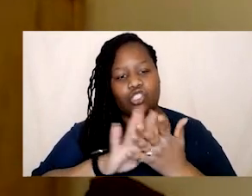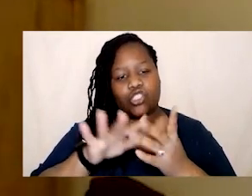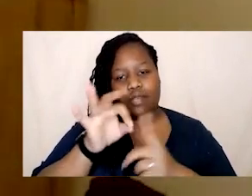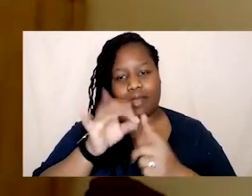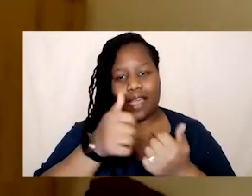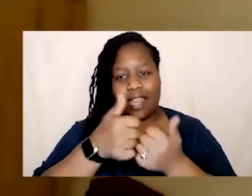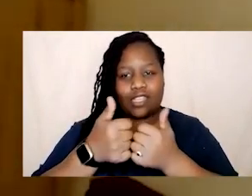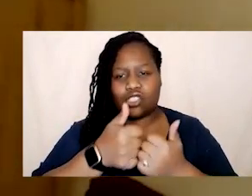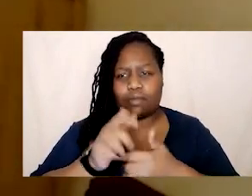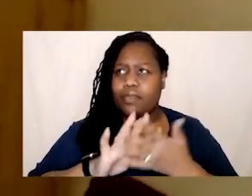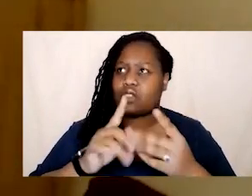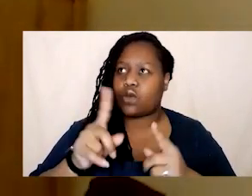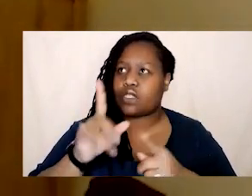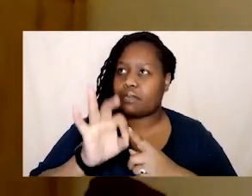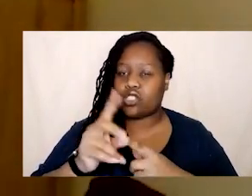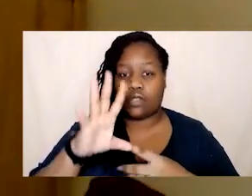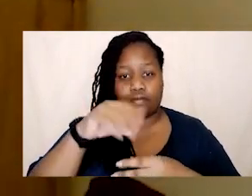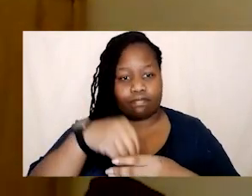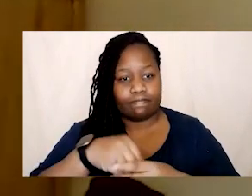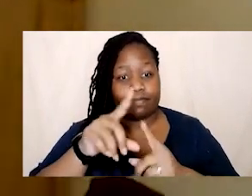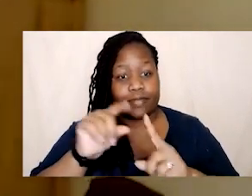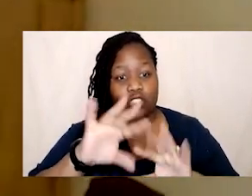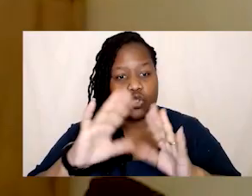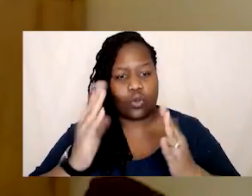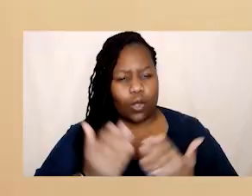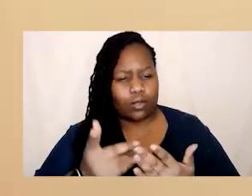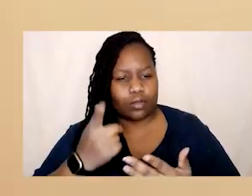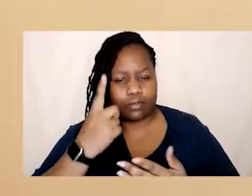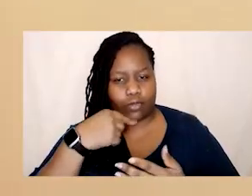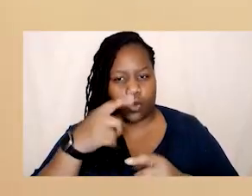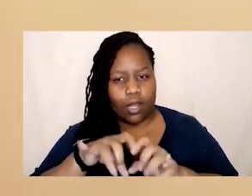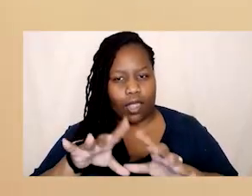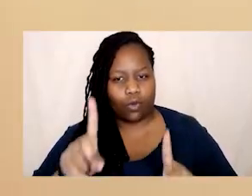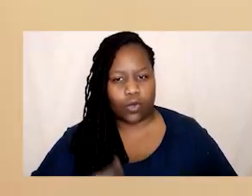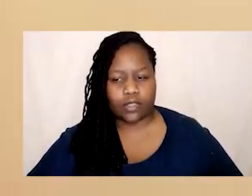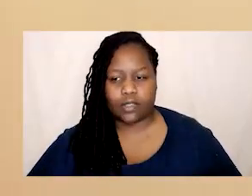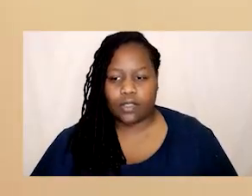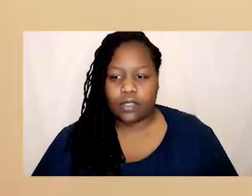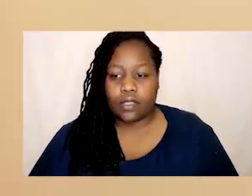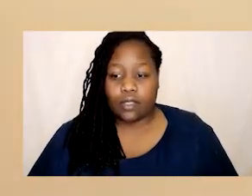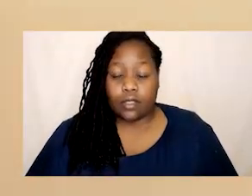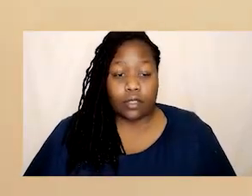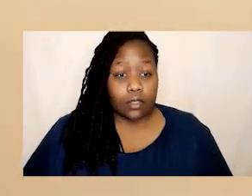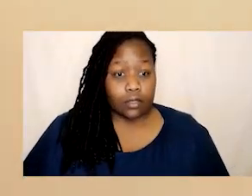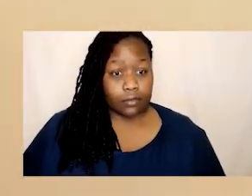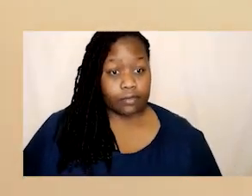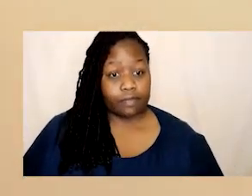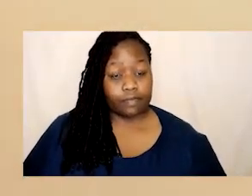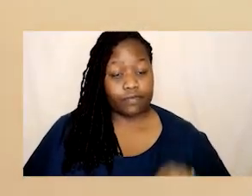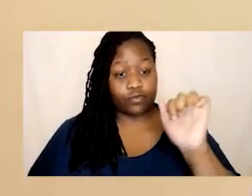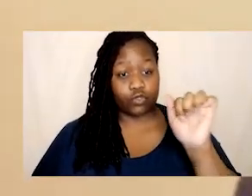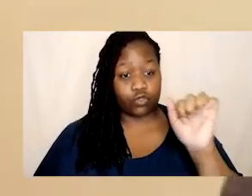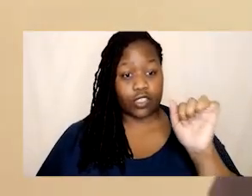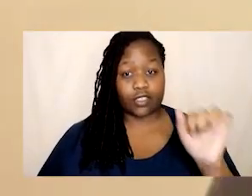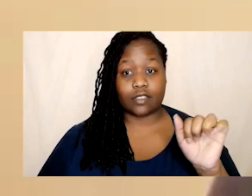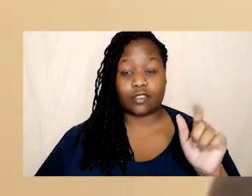in the digital age and what that looks like yeah you're right that allyship feels like just do you